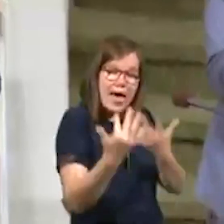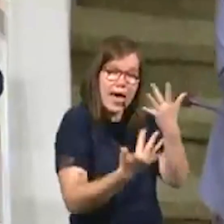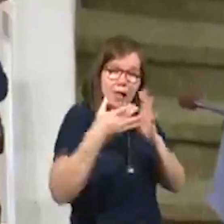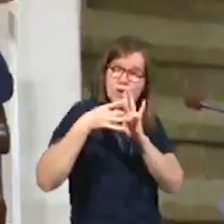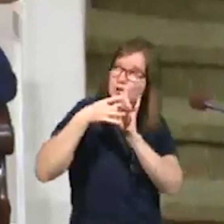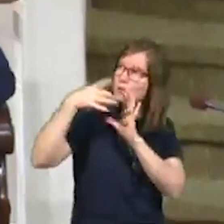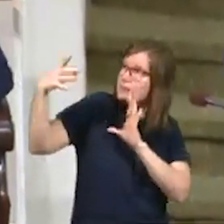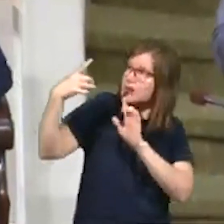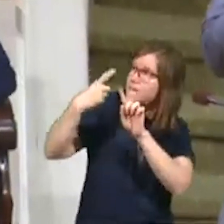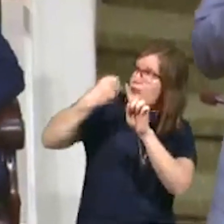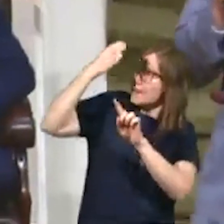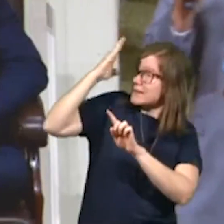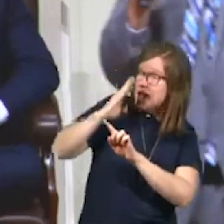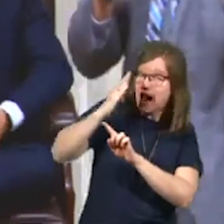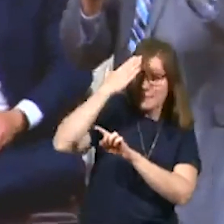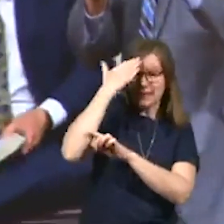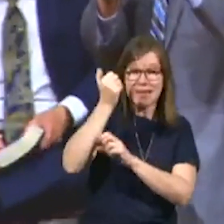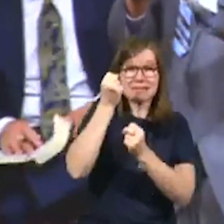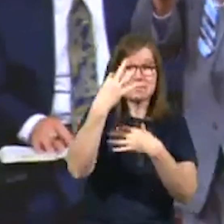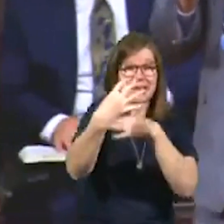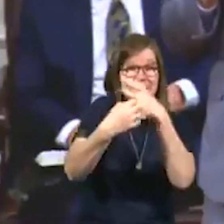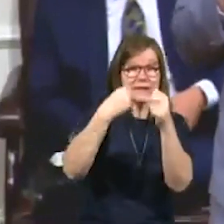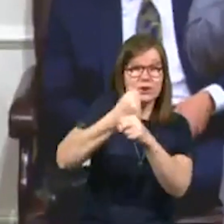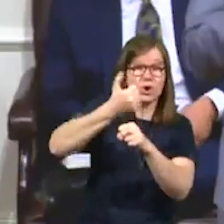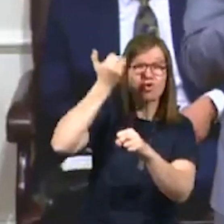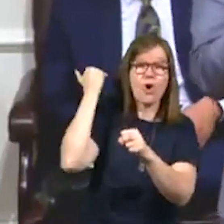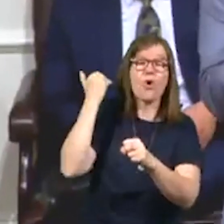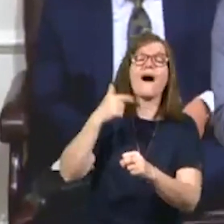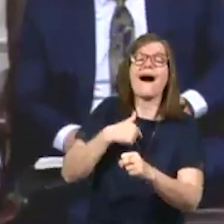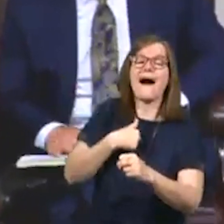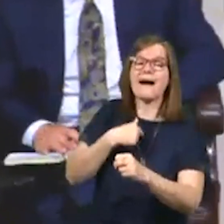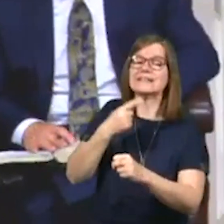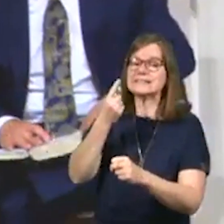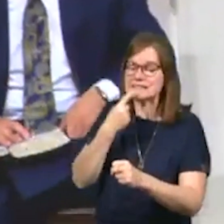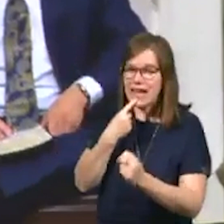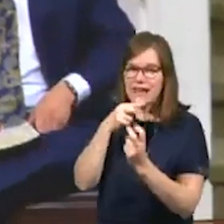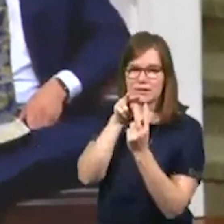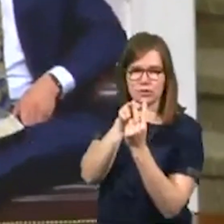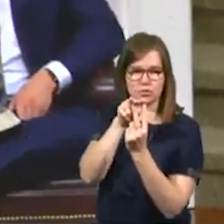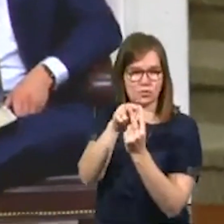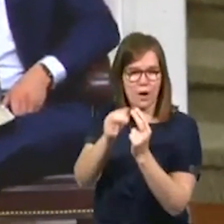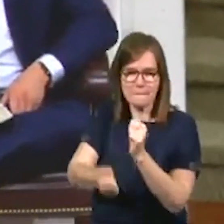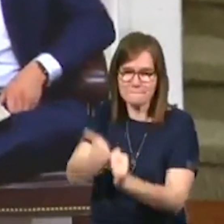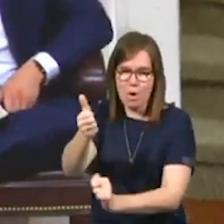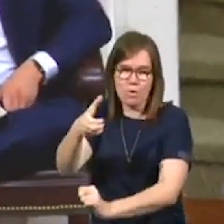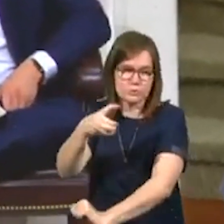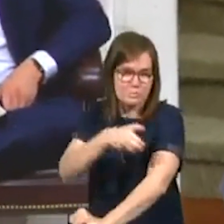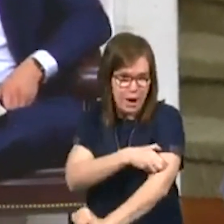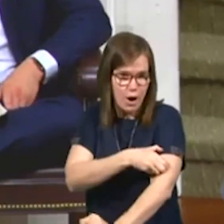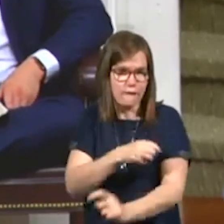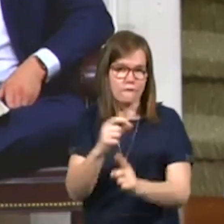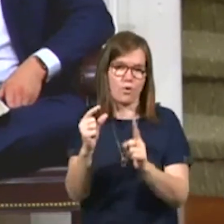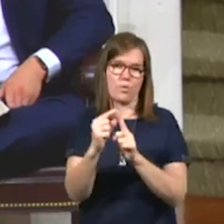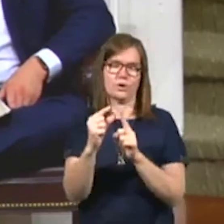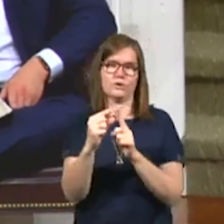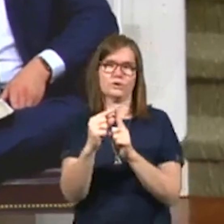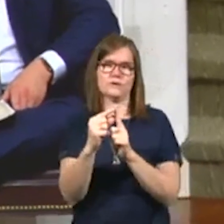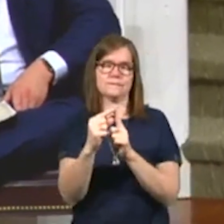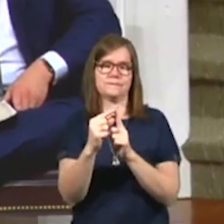separated from God. God, because years ago I said these two most powerful words